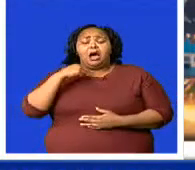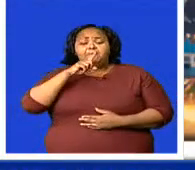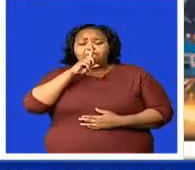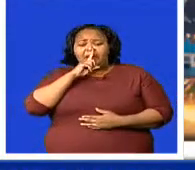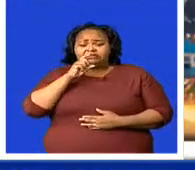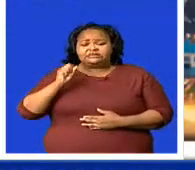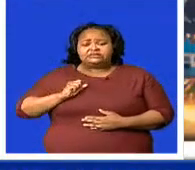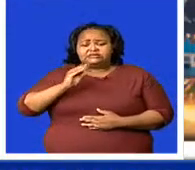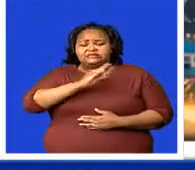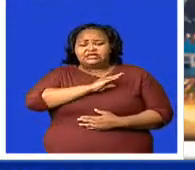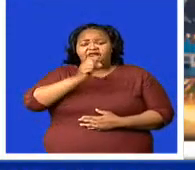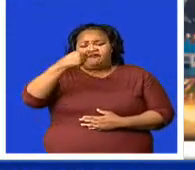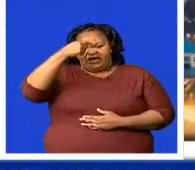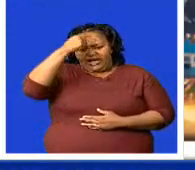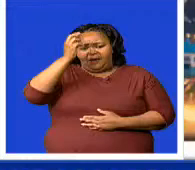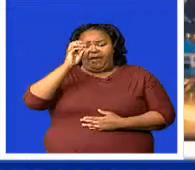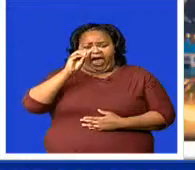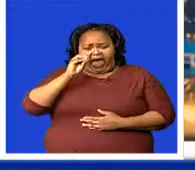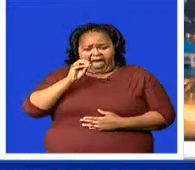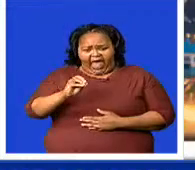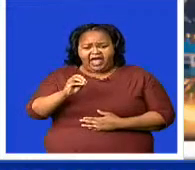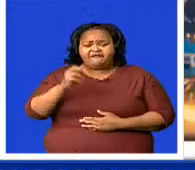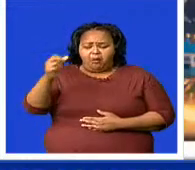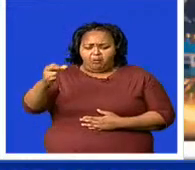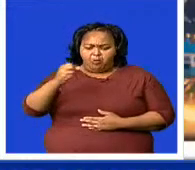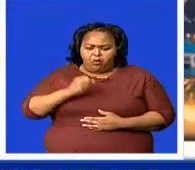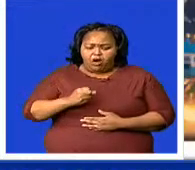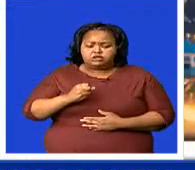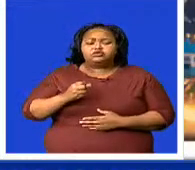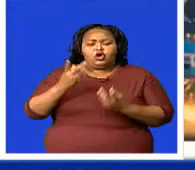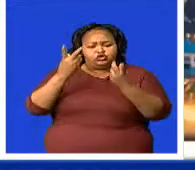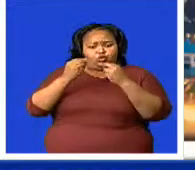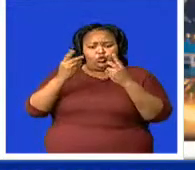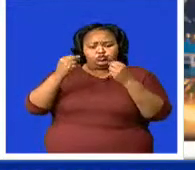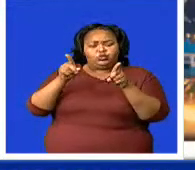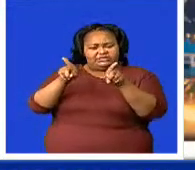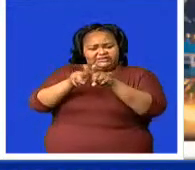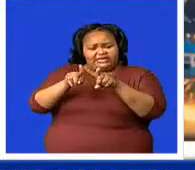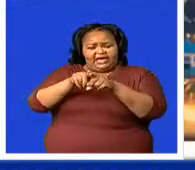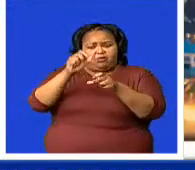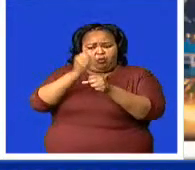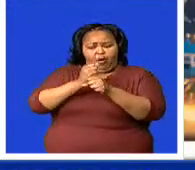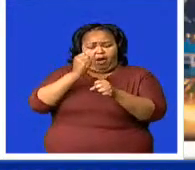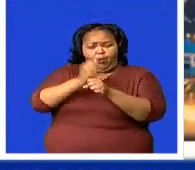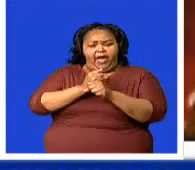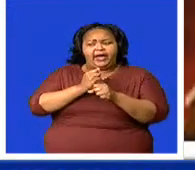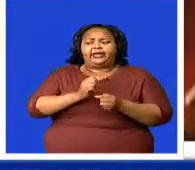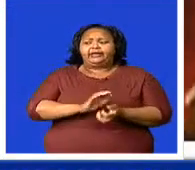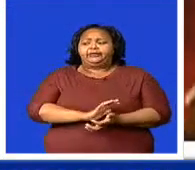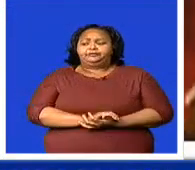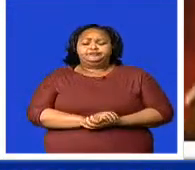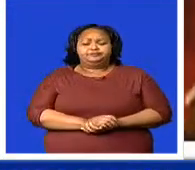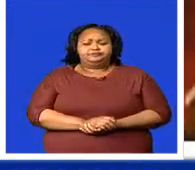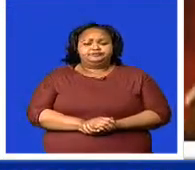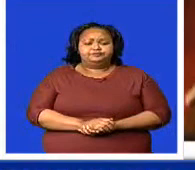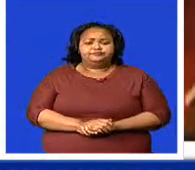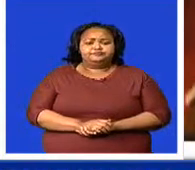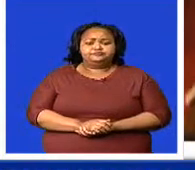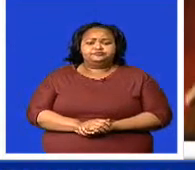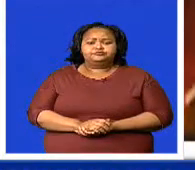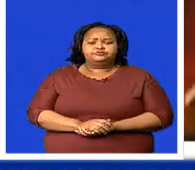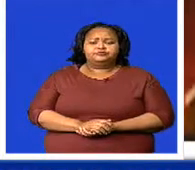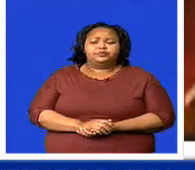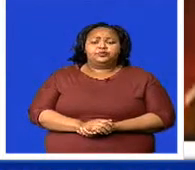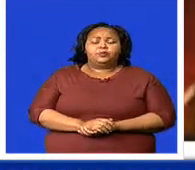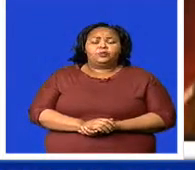Legislators say their concern is that the cost that this comes at. Part of the orders of the